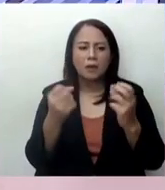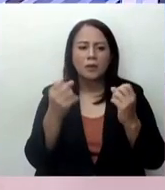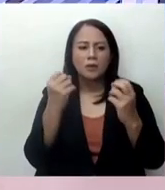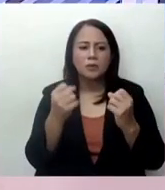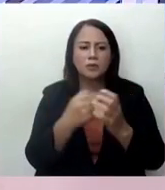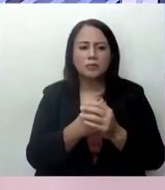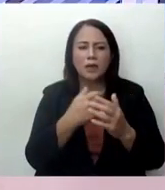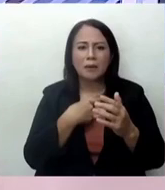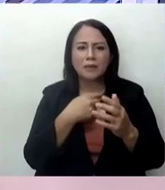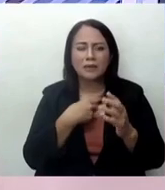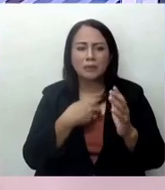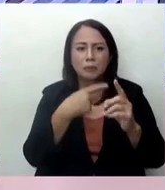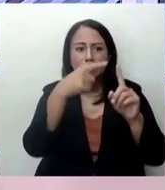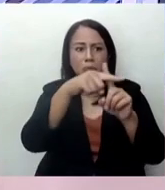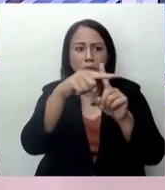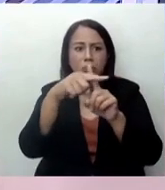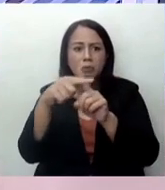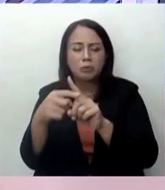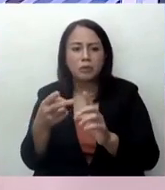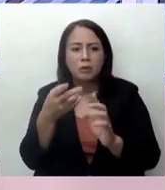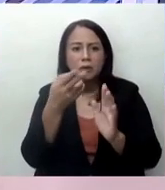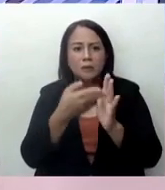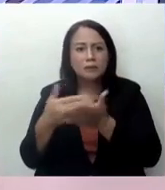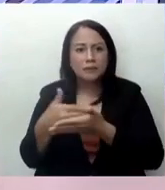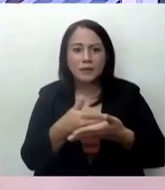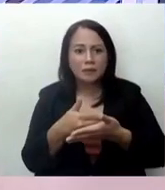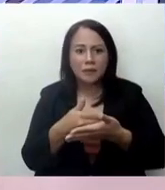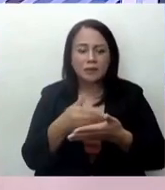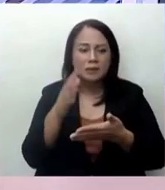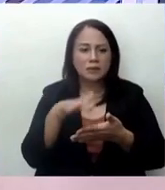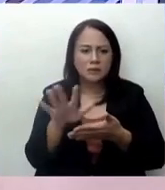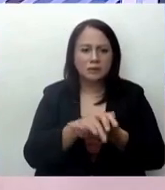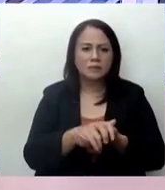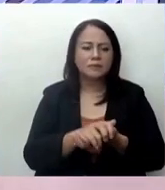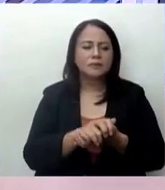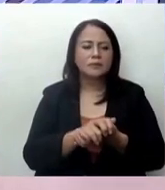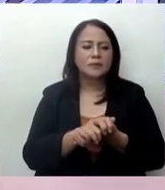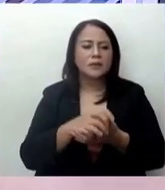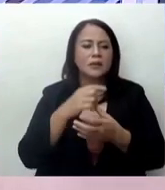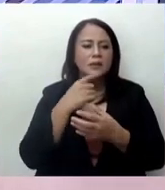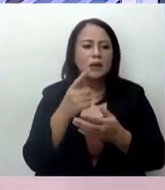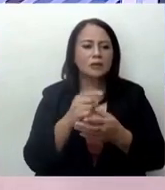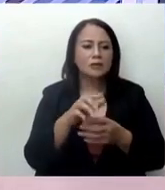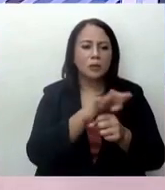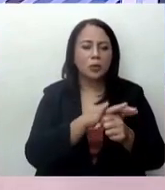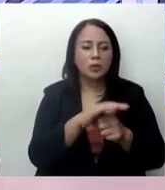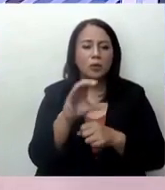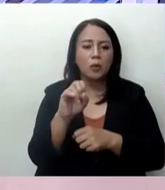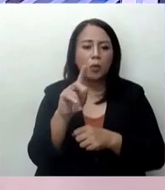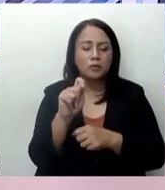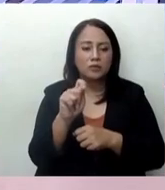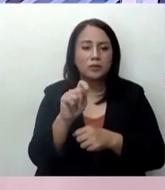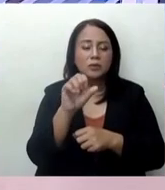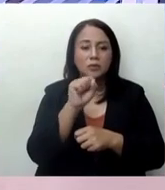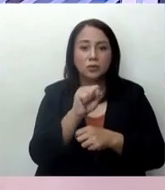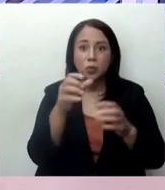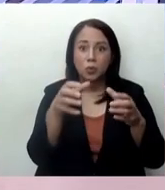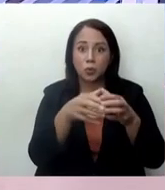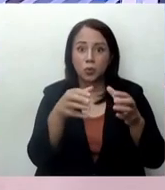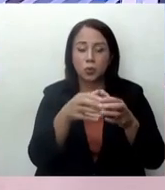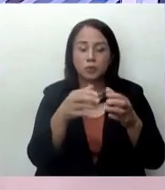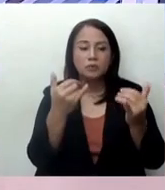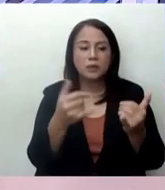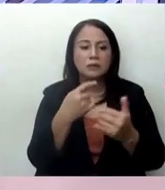infants in the area. Niko Bawa also tells us the local cult known as the Socorro group now reportedly